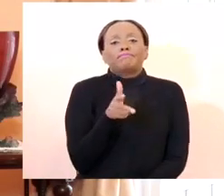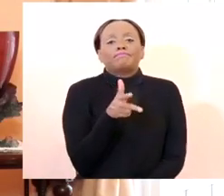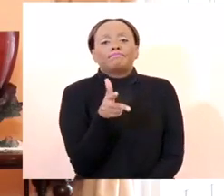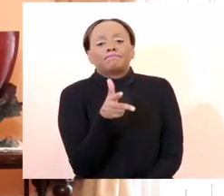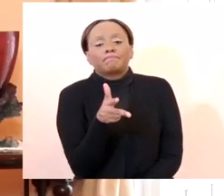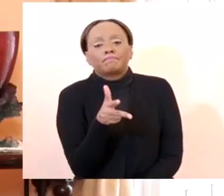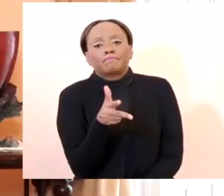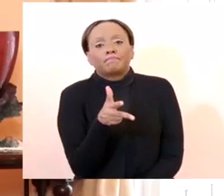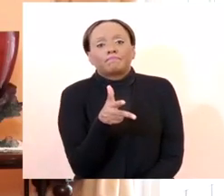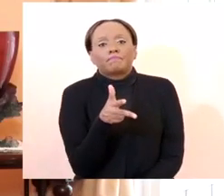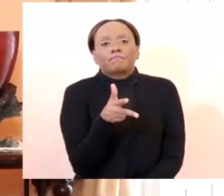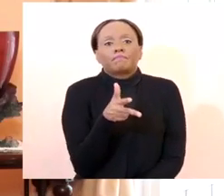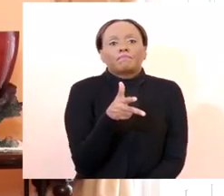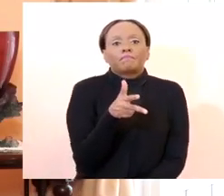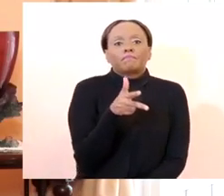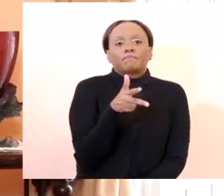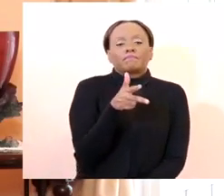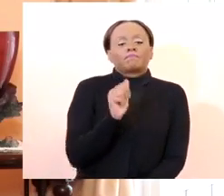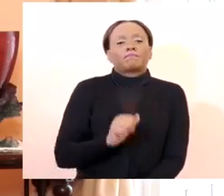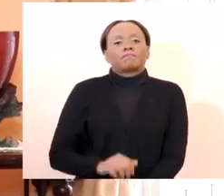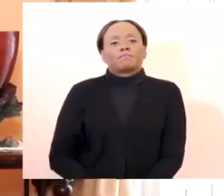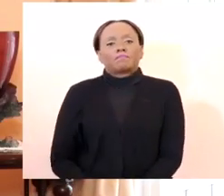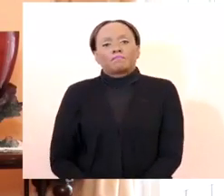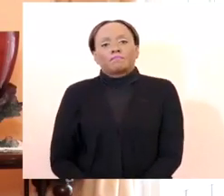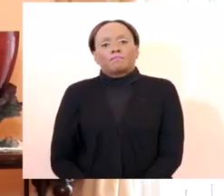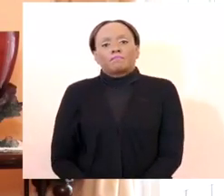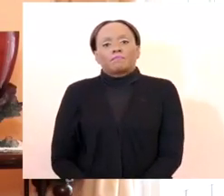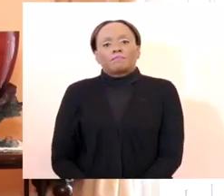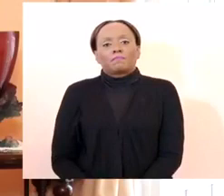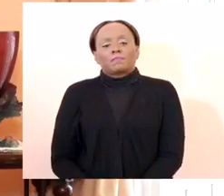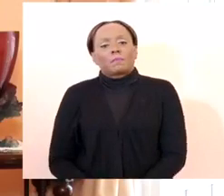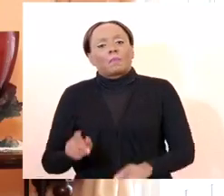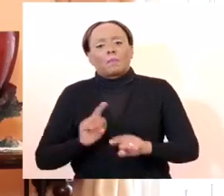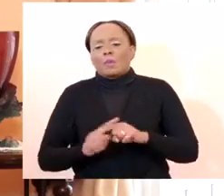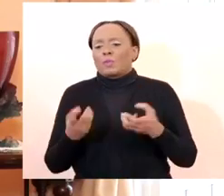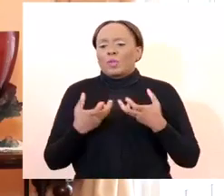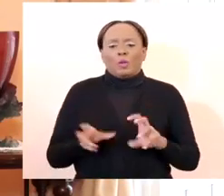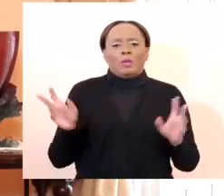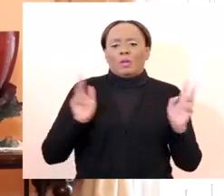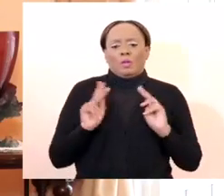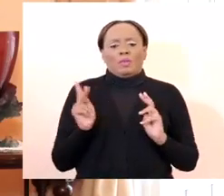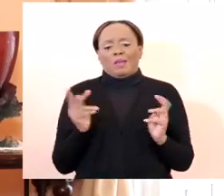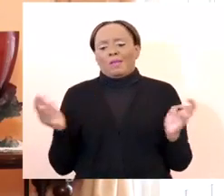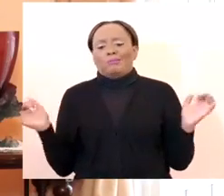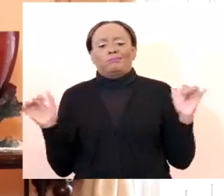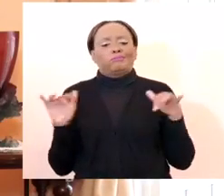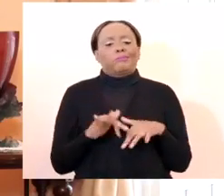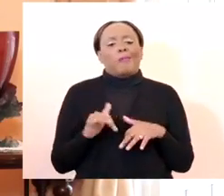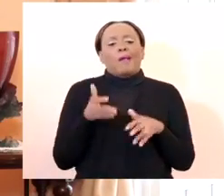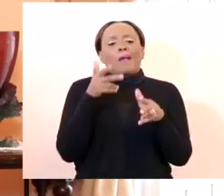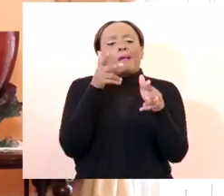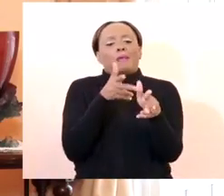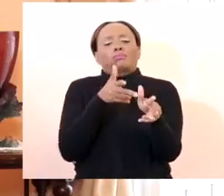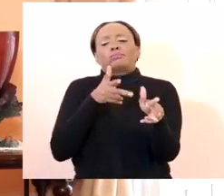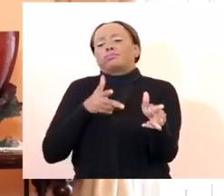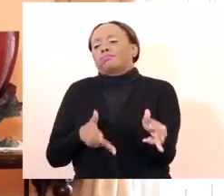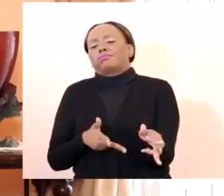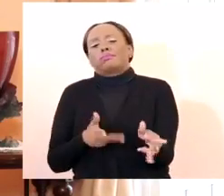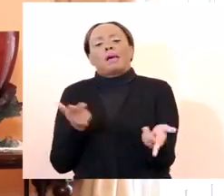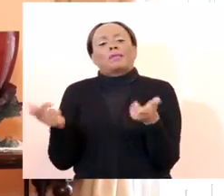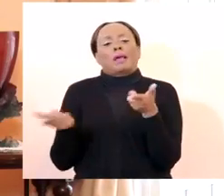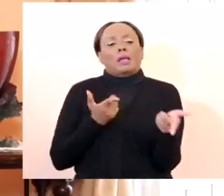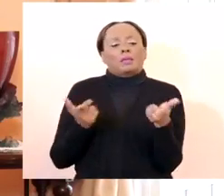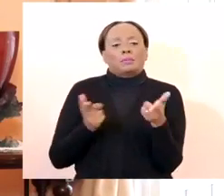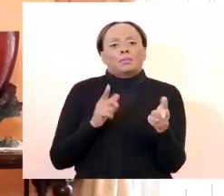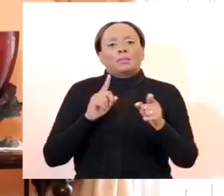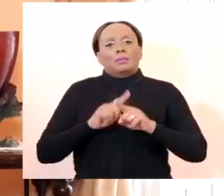eliminate that side of gas stations that encourages people to congregate and so on. So we'll be allowing gas stations to open